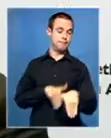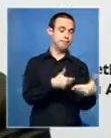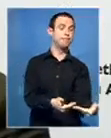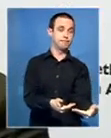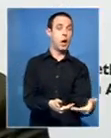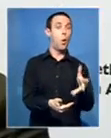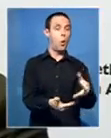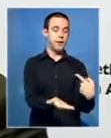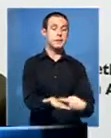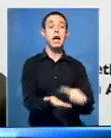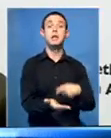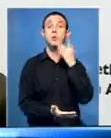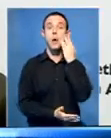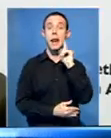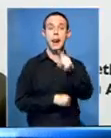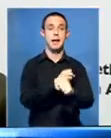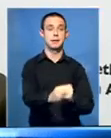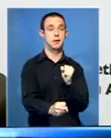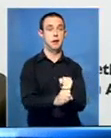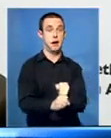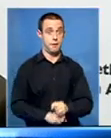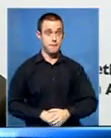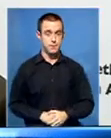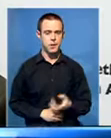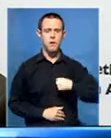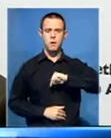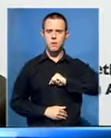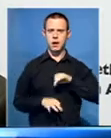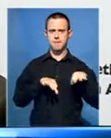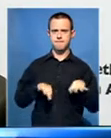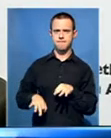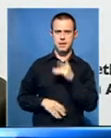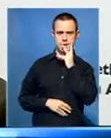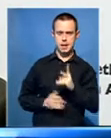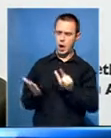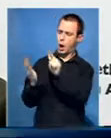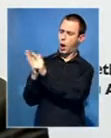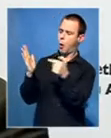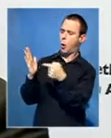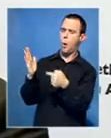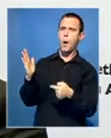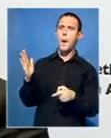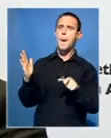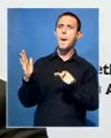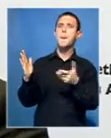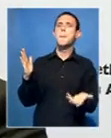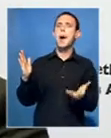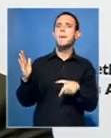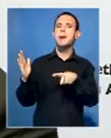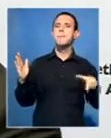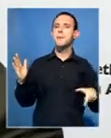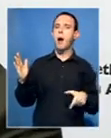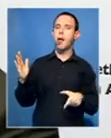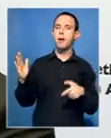year. We'll need to take advantage of that to also look at all other gaps that necessarily can be identified in other